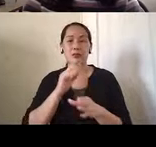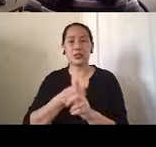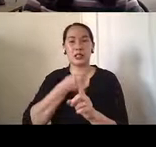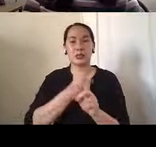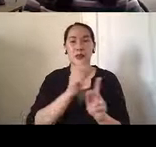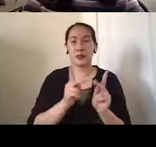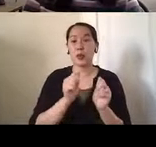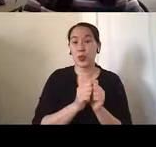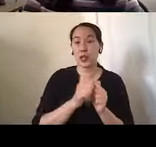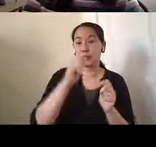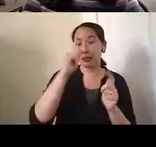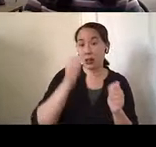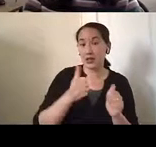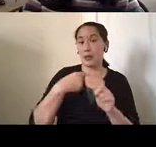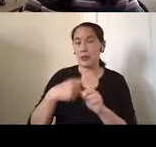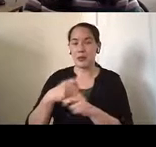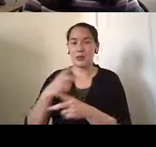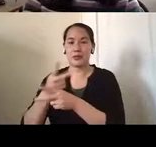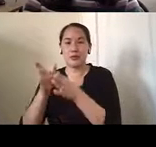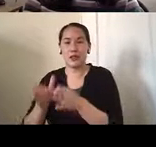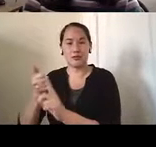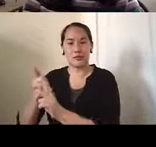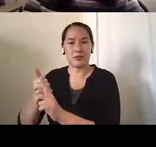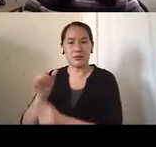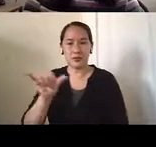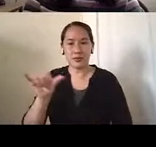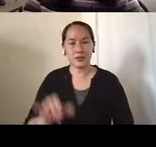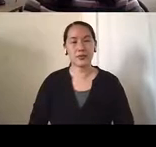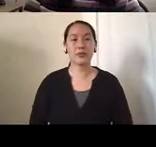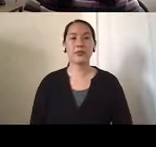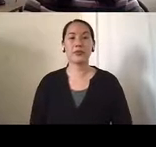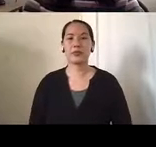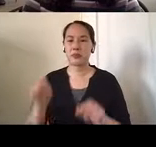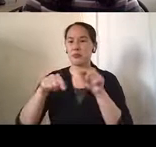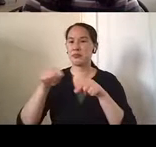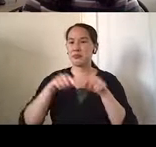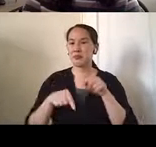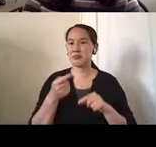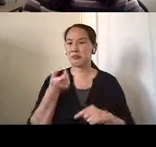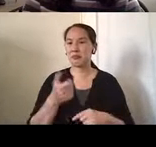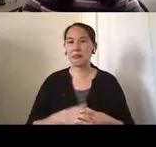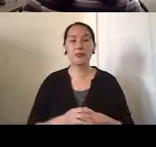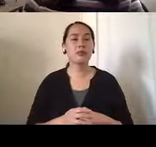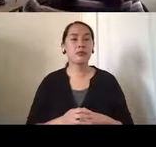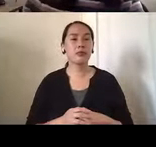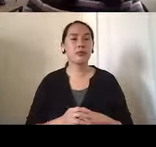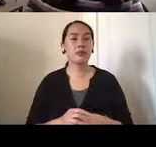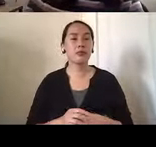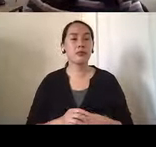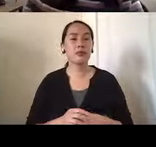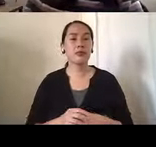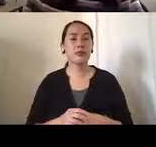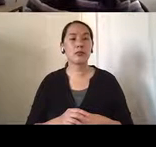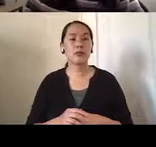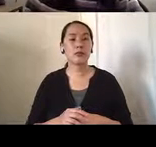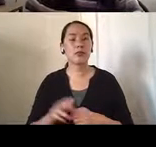caregiver. So I'm just going to go back just a little bit here for a second. And so we want